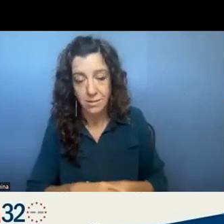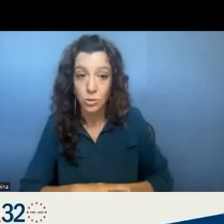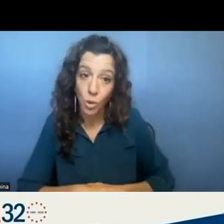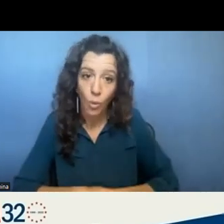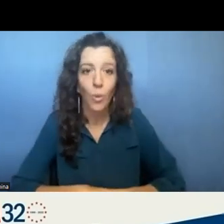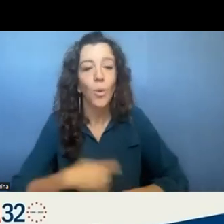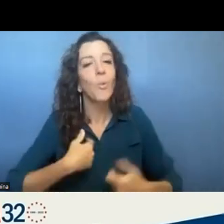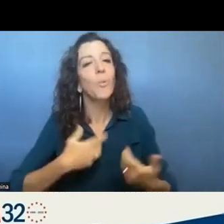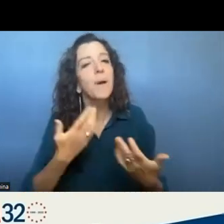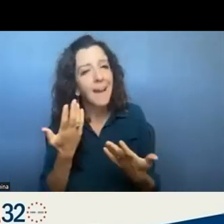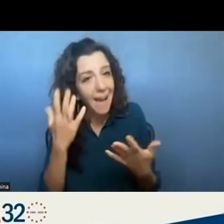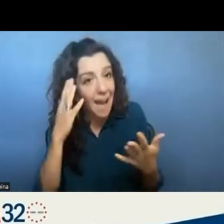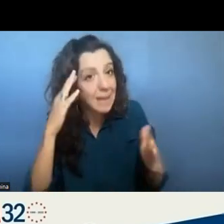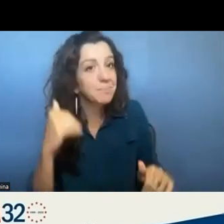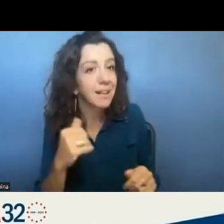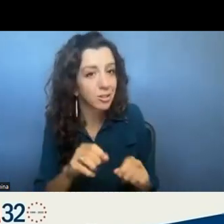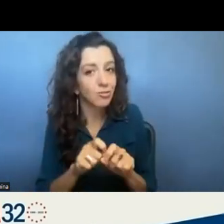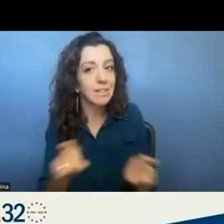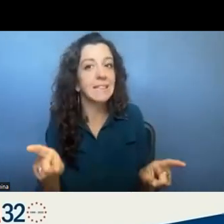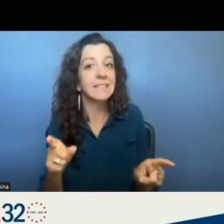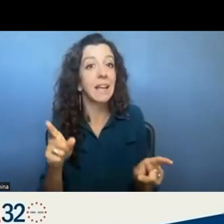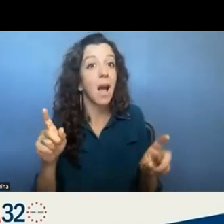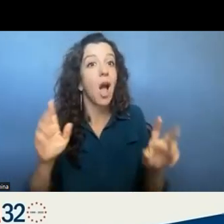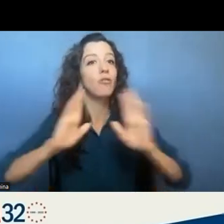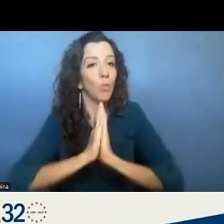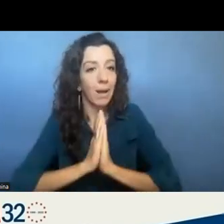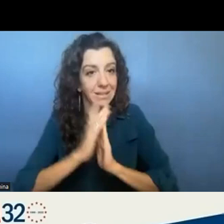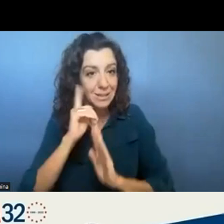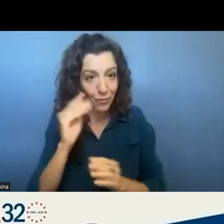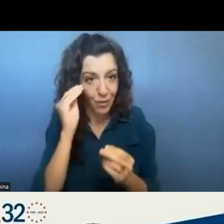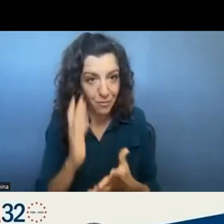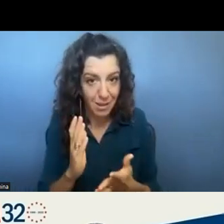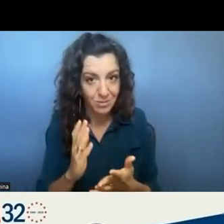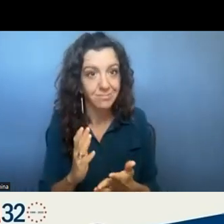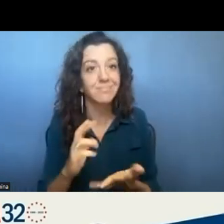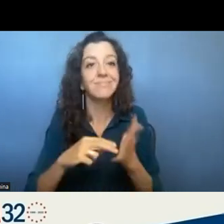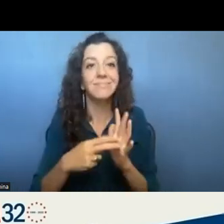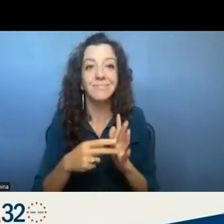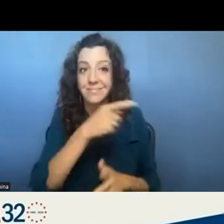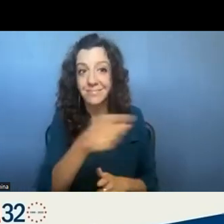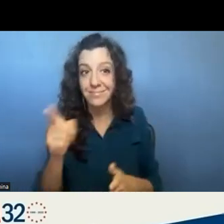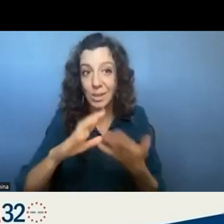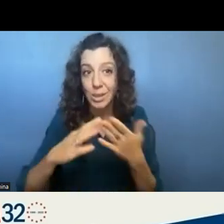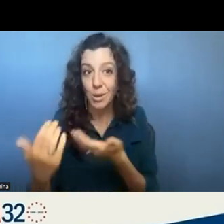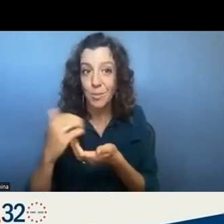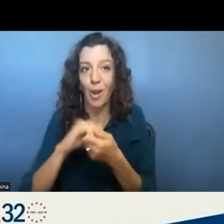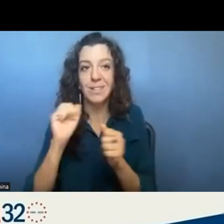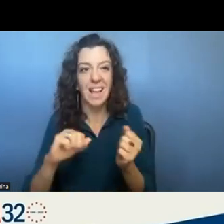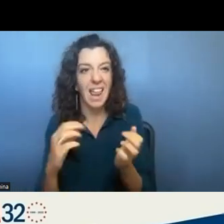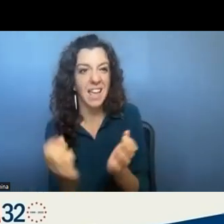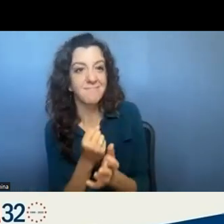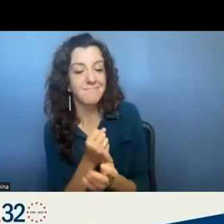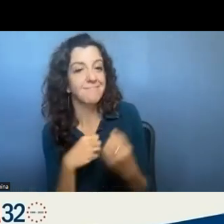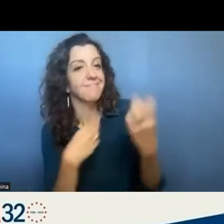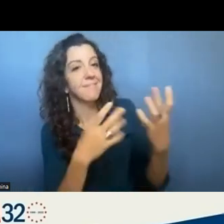anticipate releasing a request for information so that will provide an important opportunity for these types of community partners to provide input